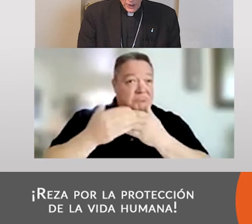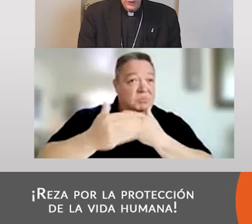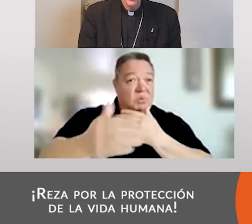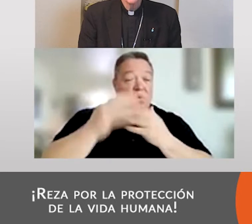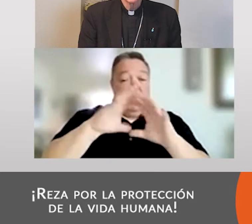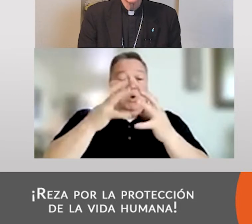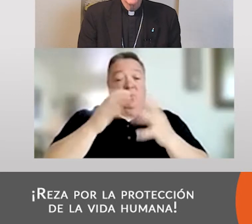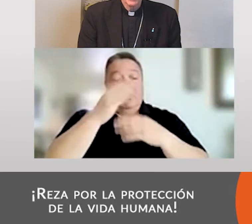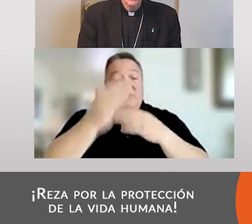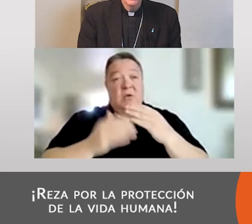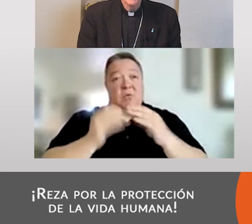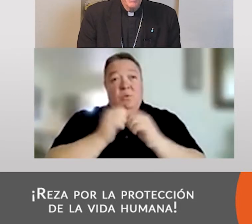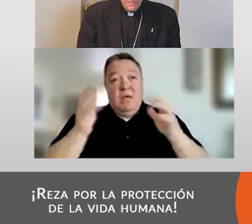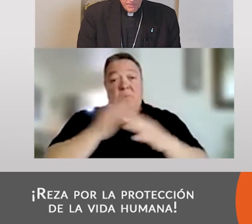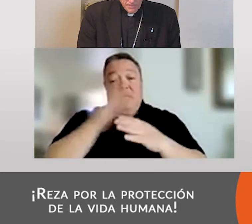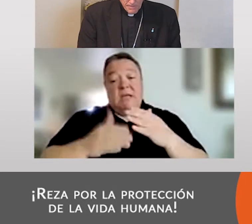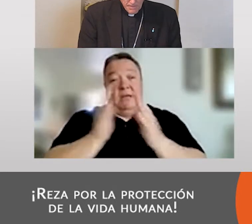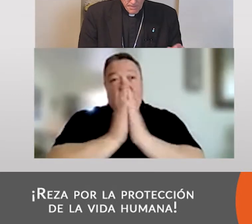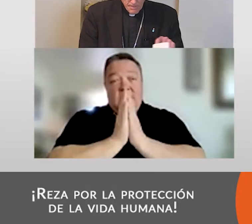de los siglos. Amén.